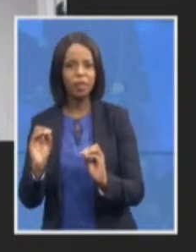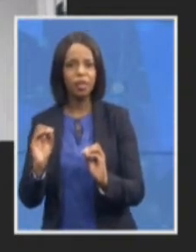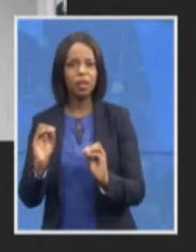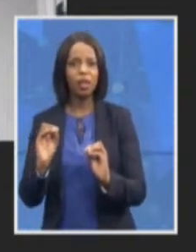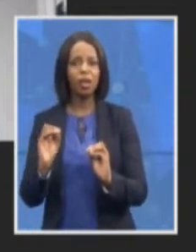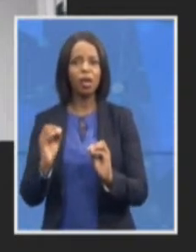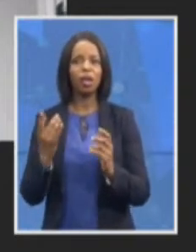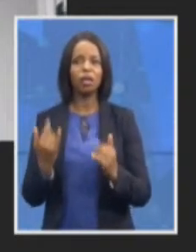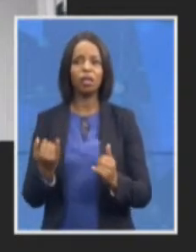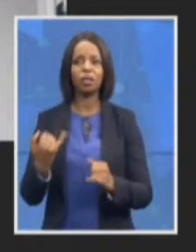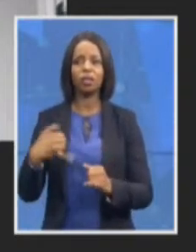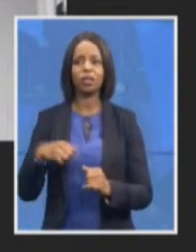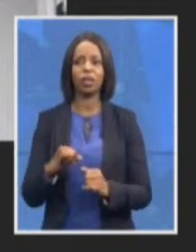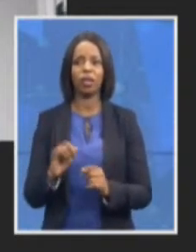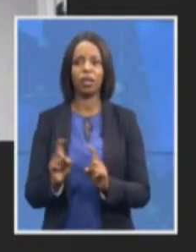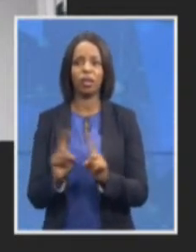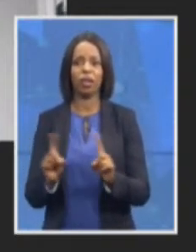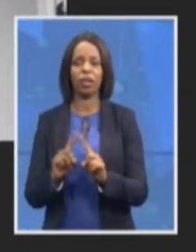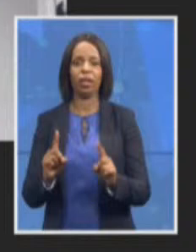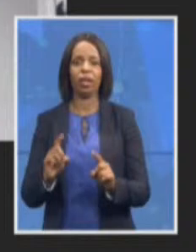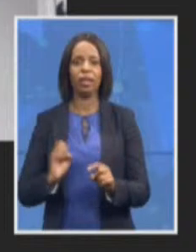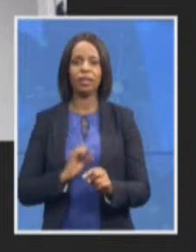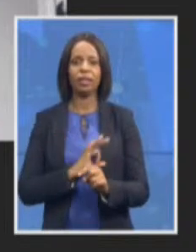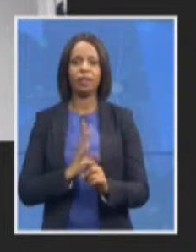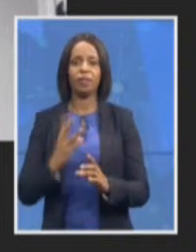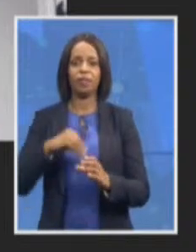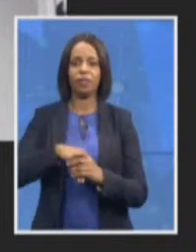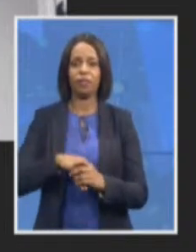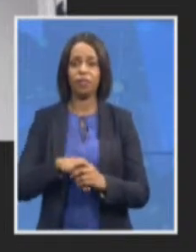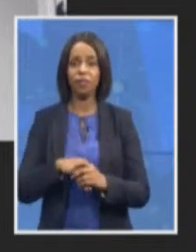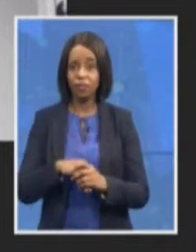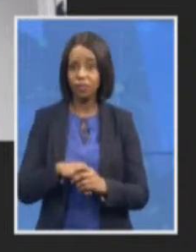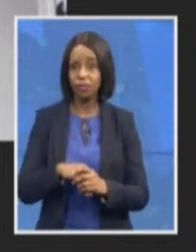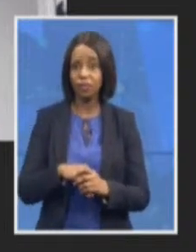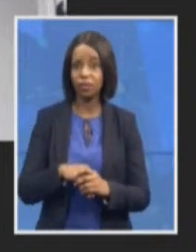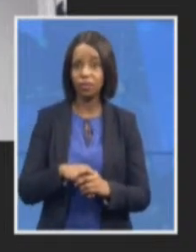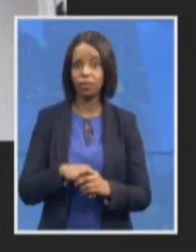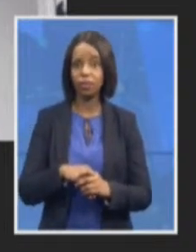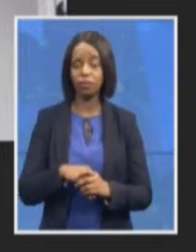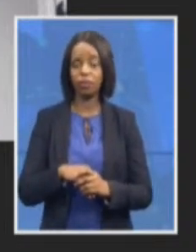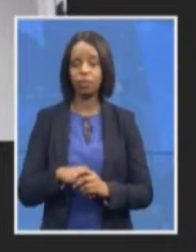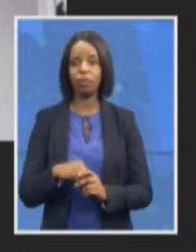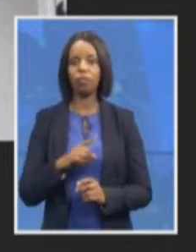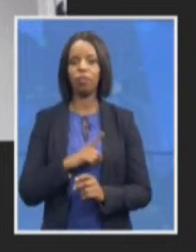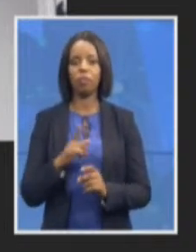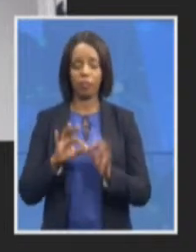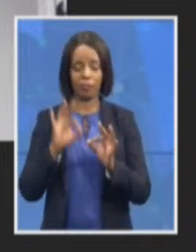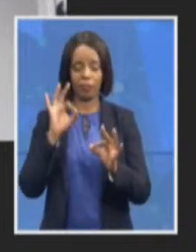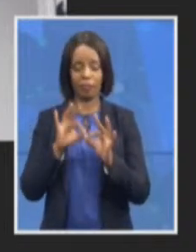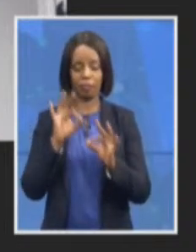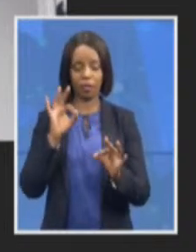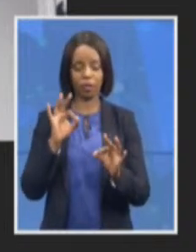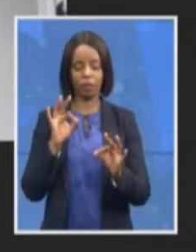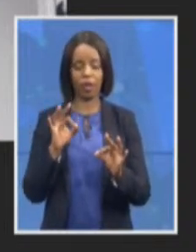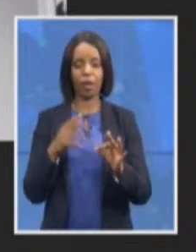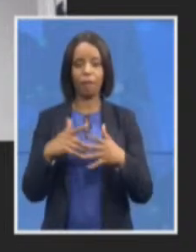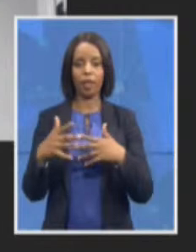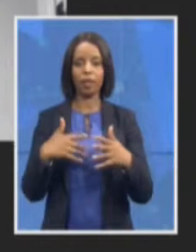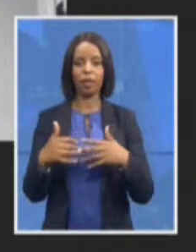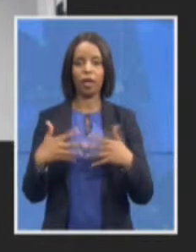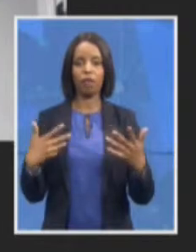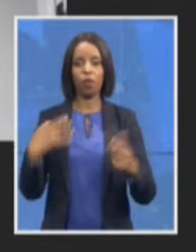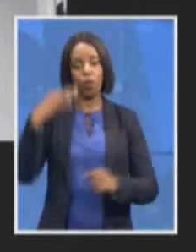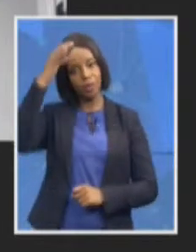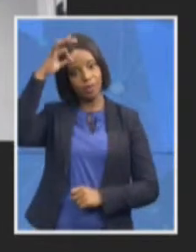a specific matter the state capture or corruption or embezzlement of money by the Department of